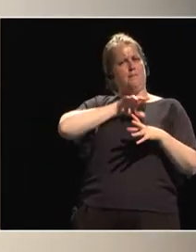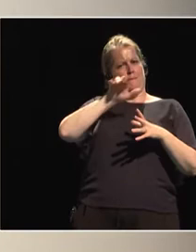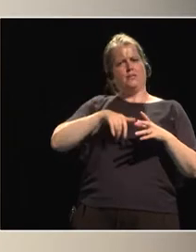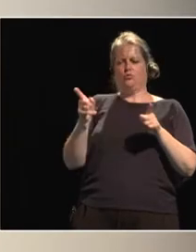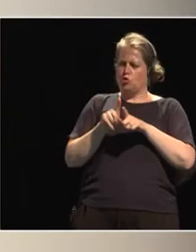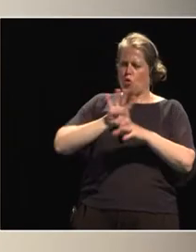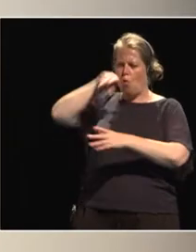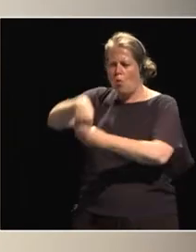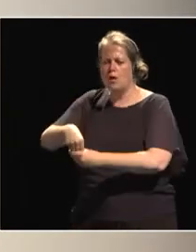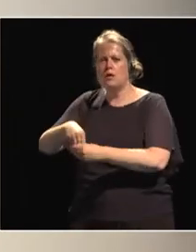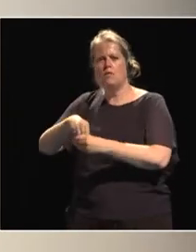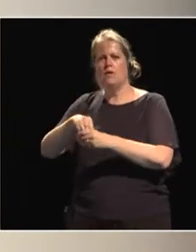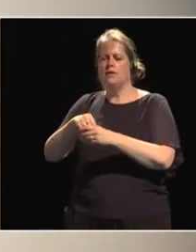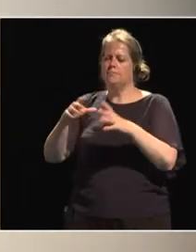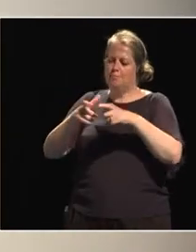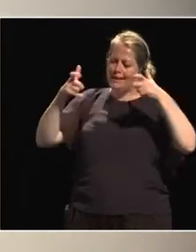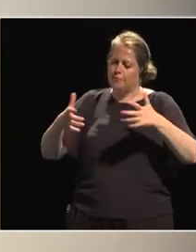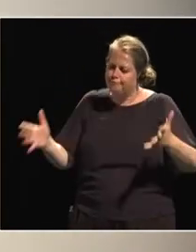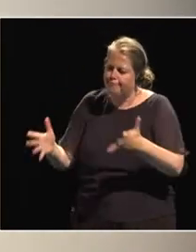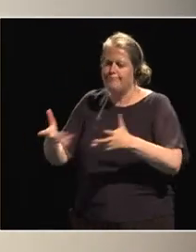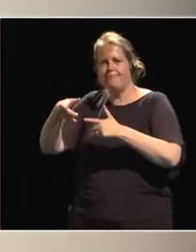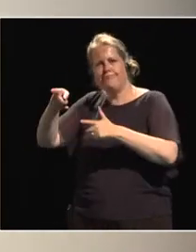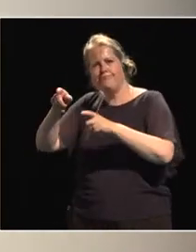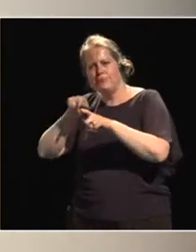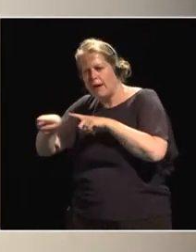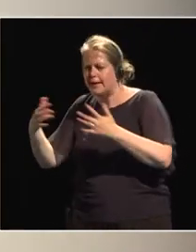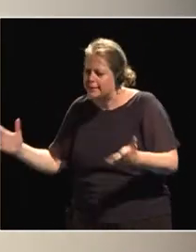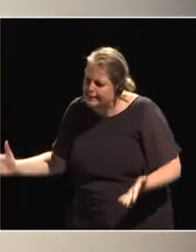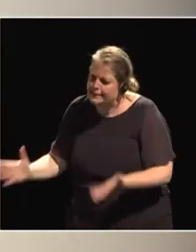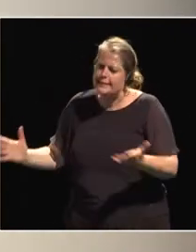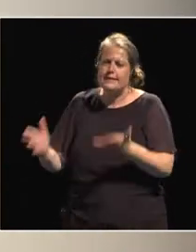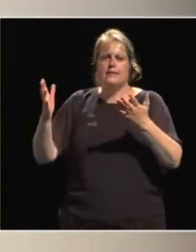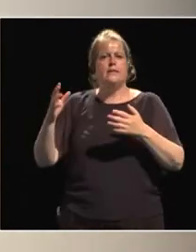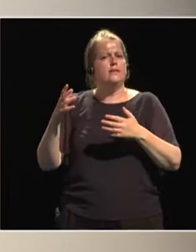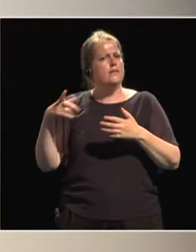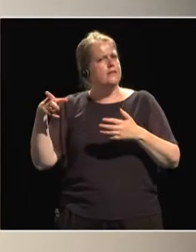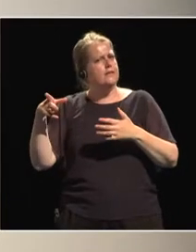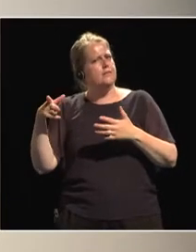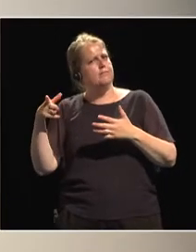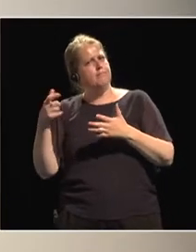kickstart some of the, and face some of the challenges you've been mentioning.